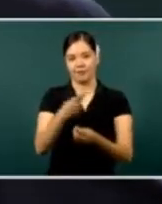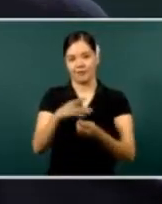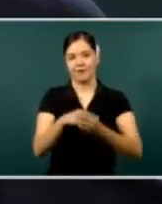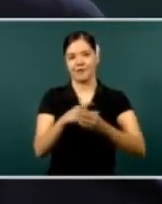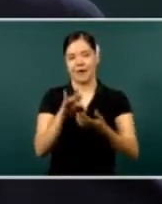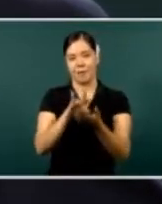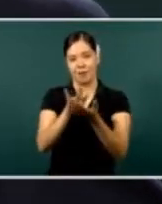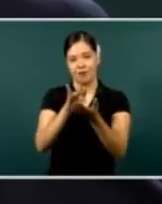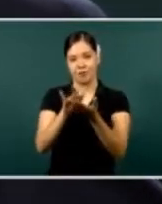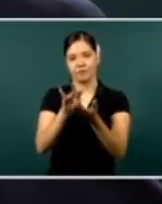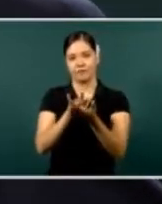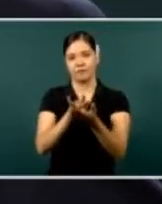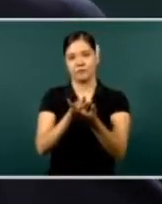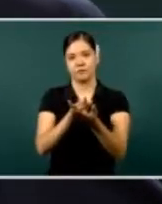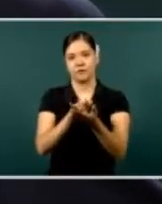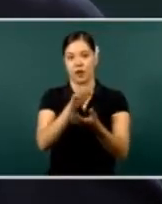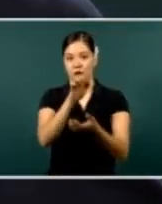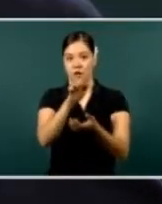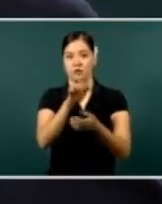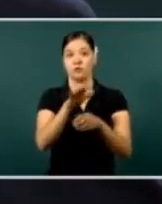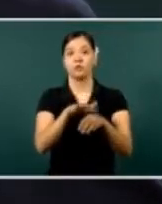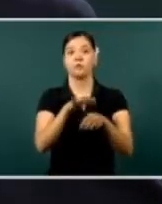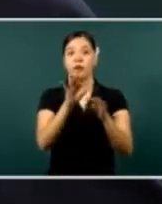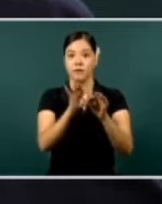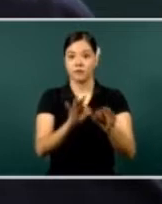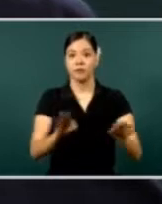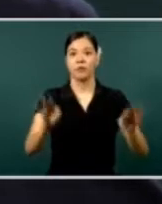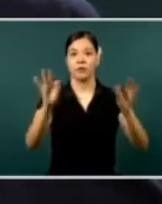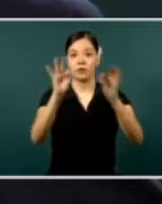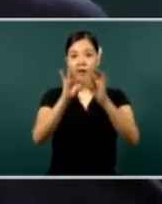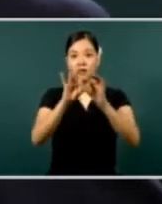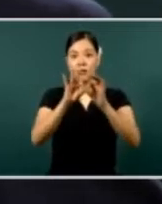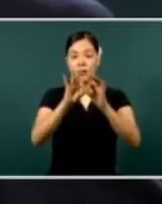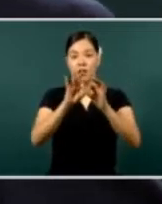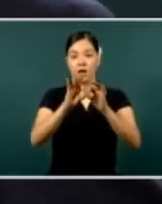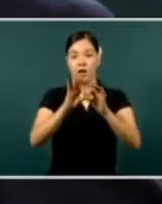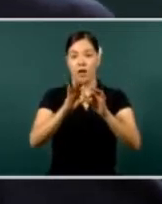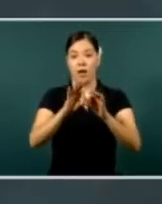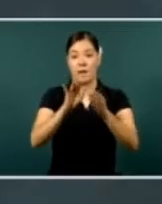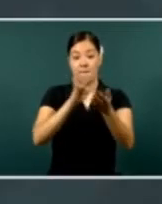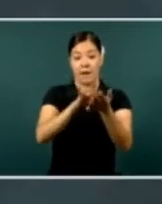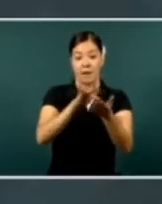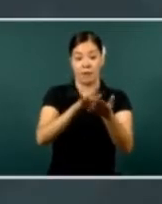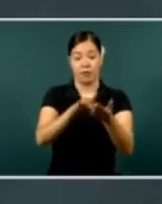for the adults and for the family.